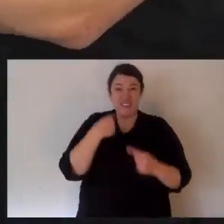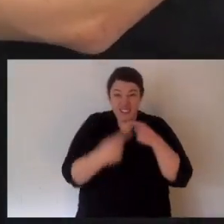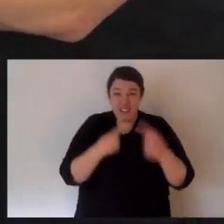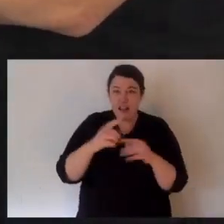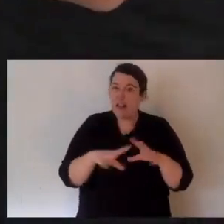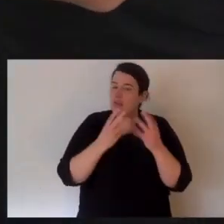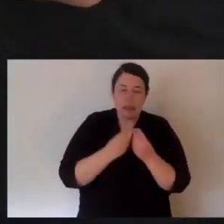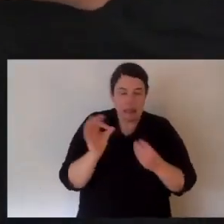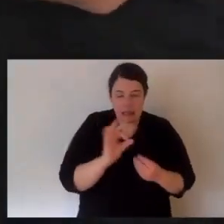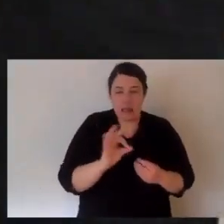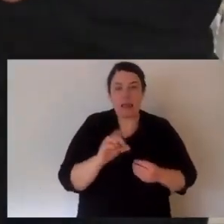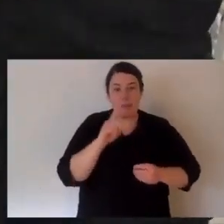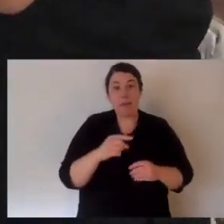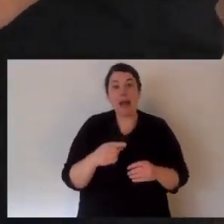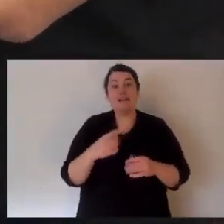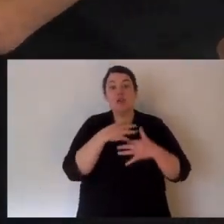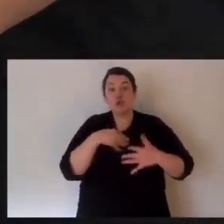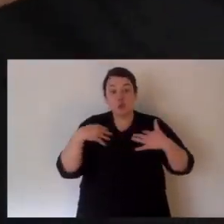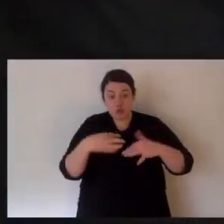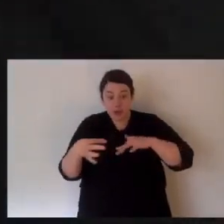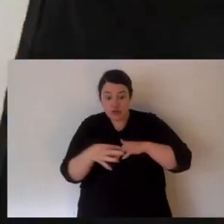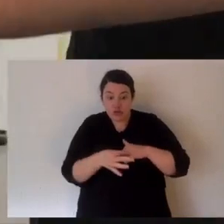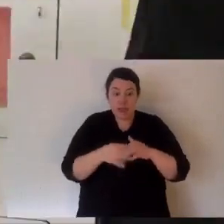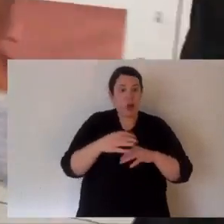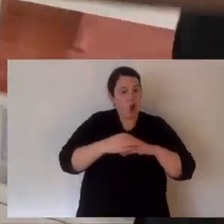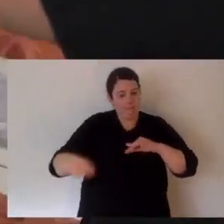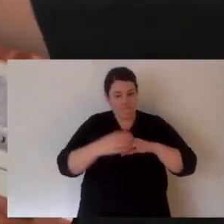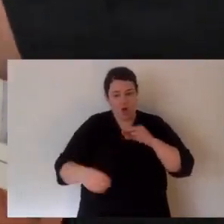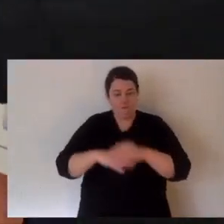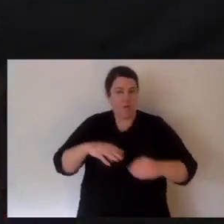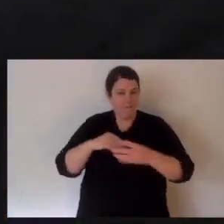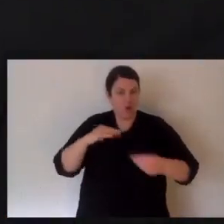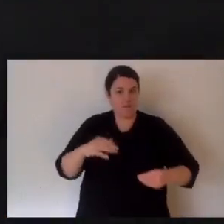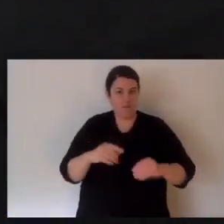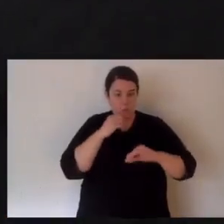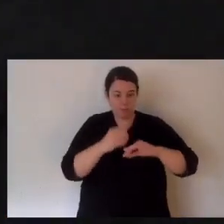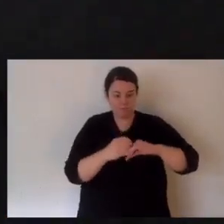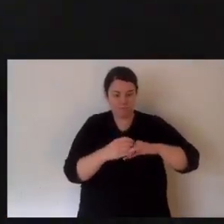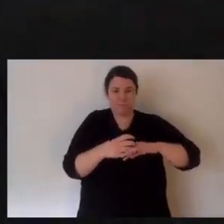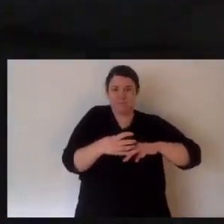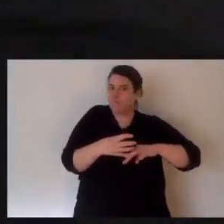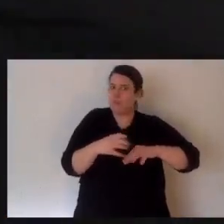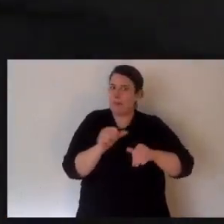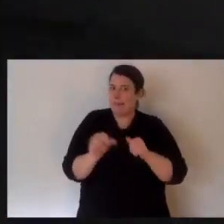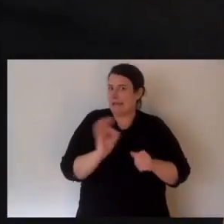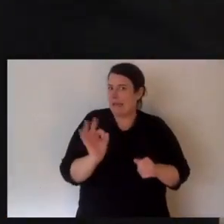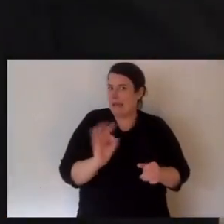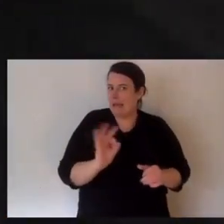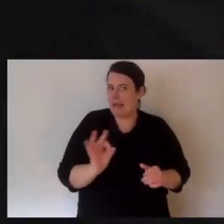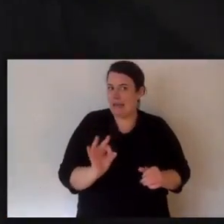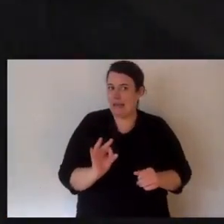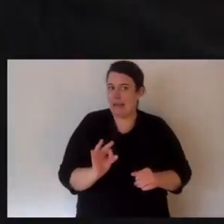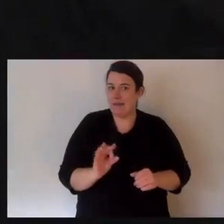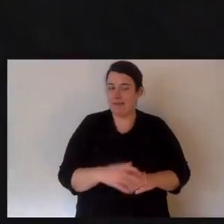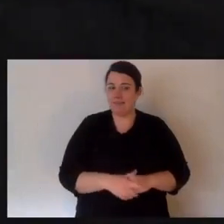over your shirt. Now, if the bandage is a bit longer, you can go back down again. Basically, get that arm, get it still. You can